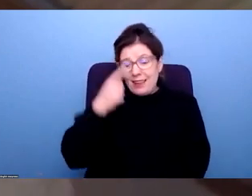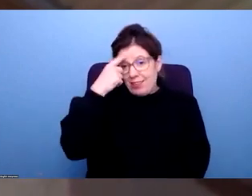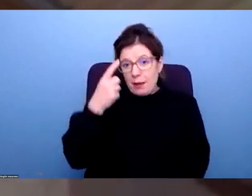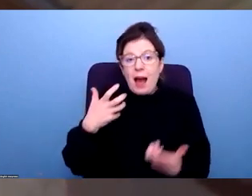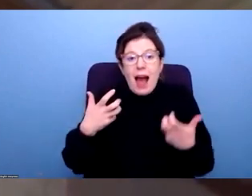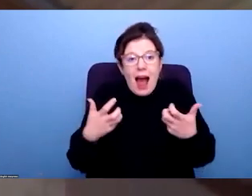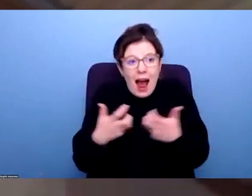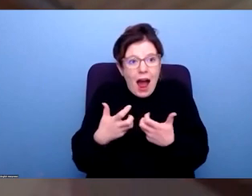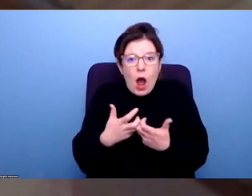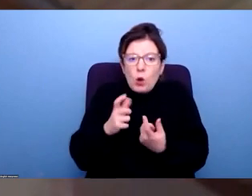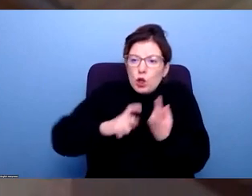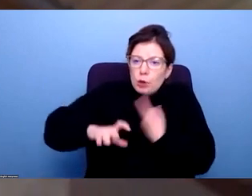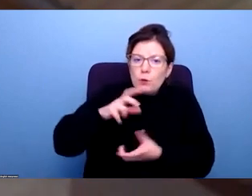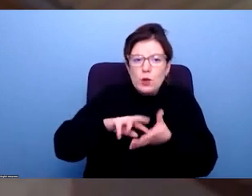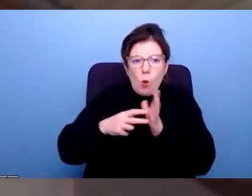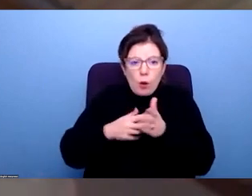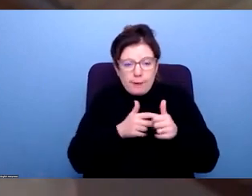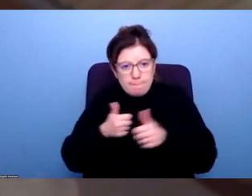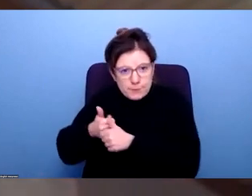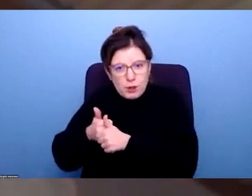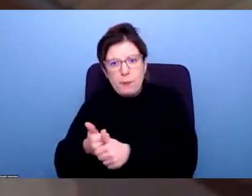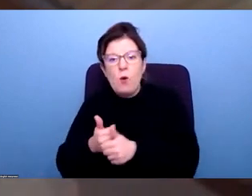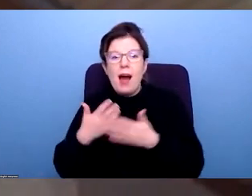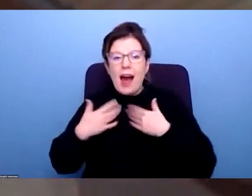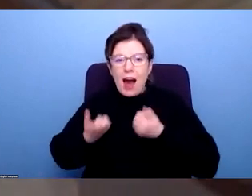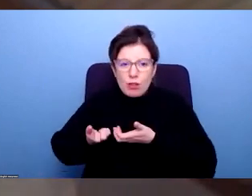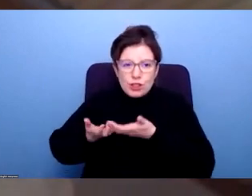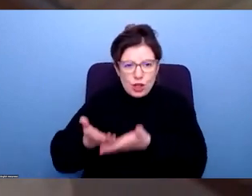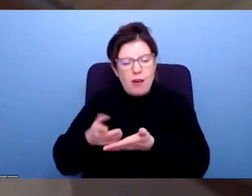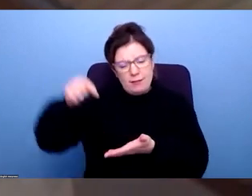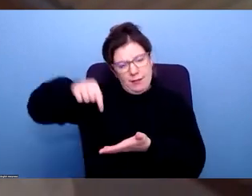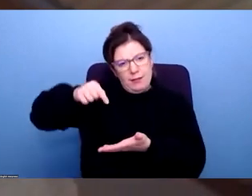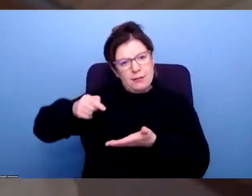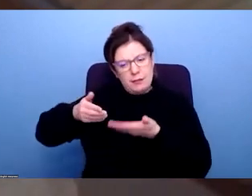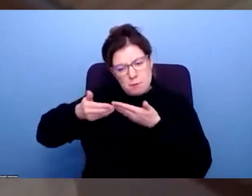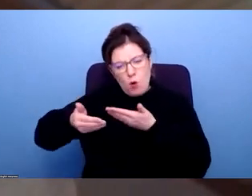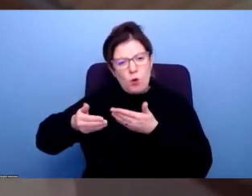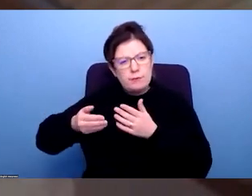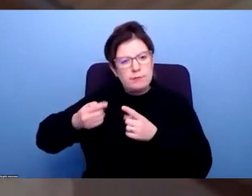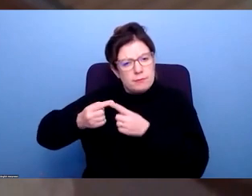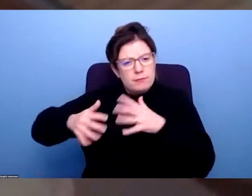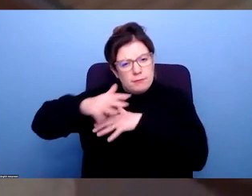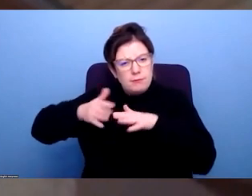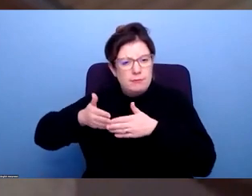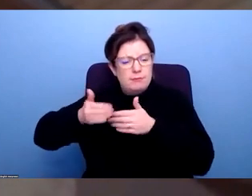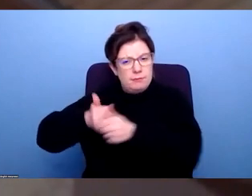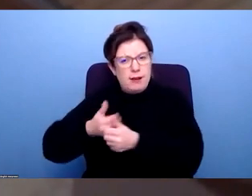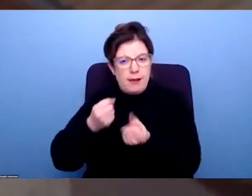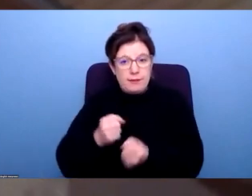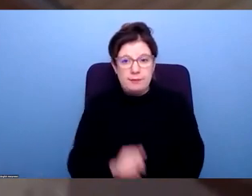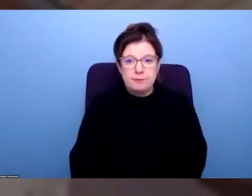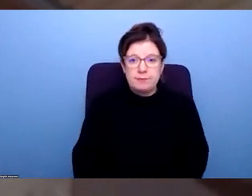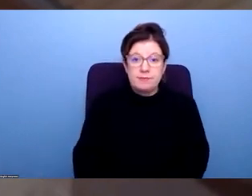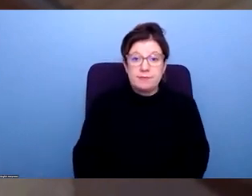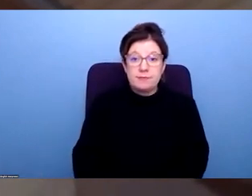can support people through community organisations, through health services, through other services, other local and national services, too. But the final